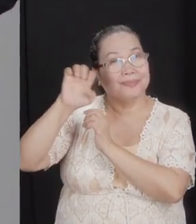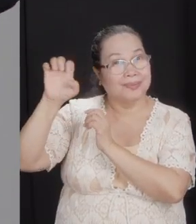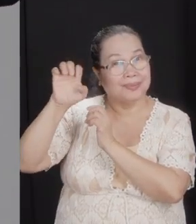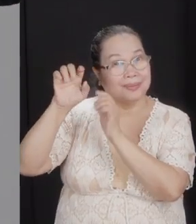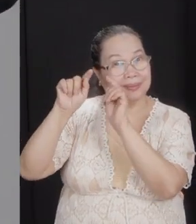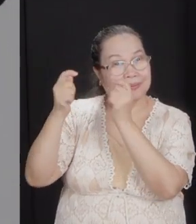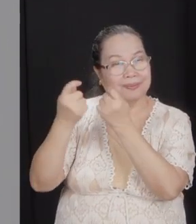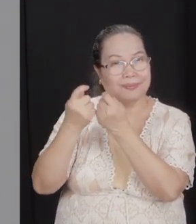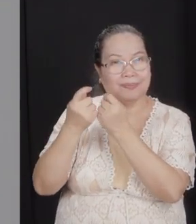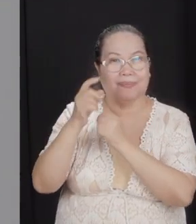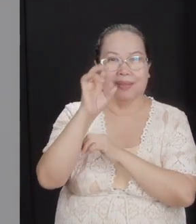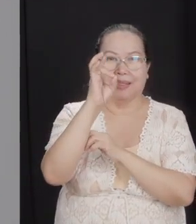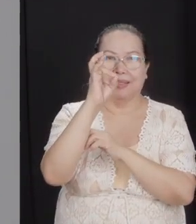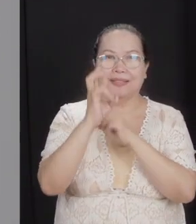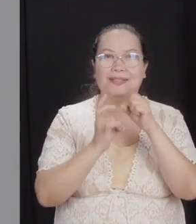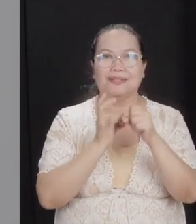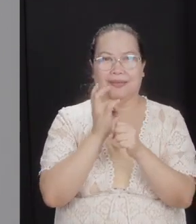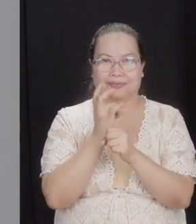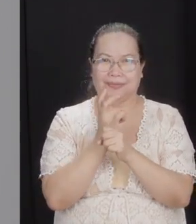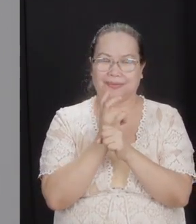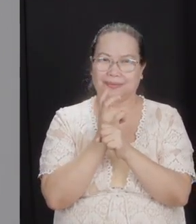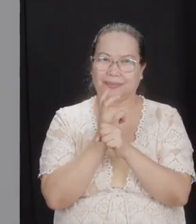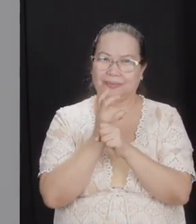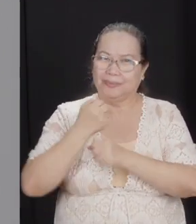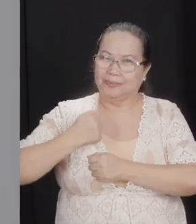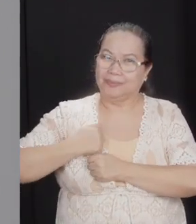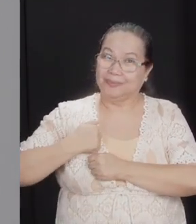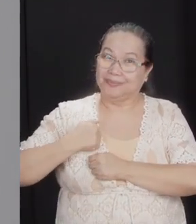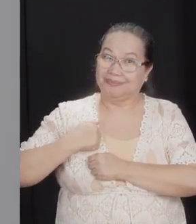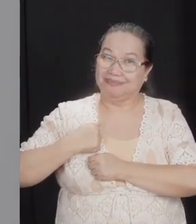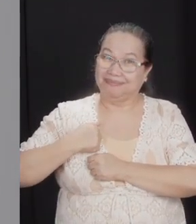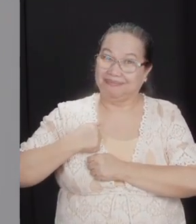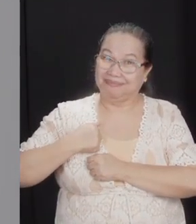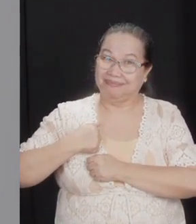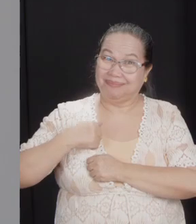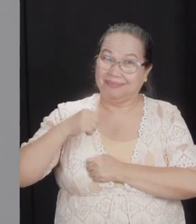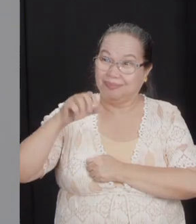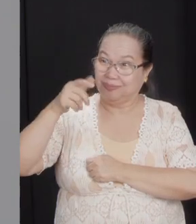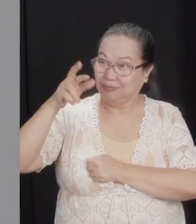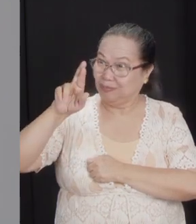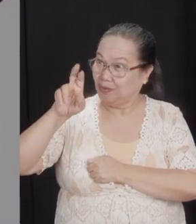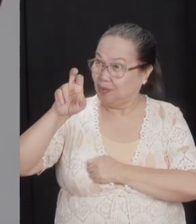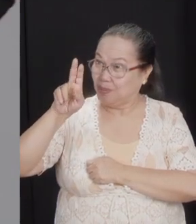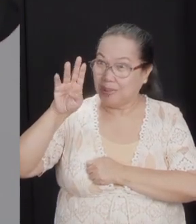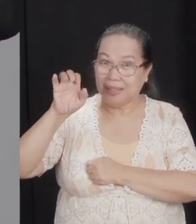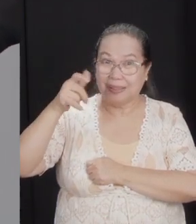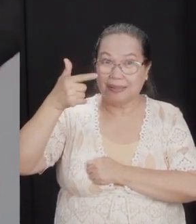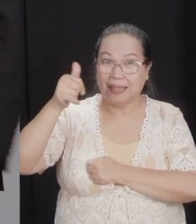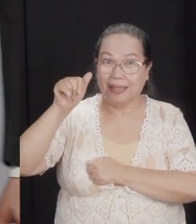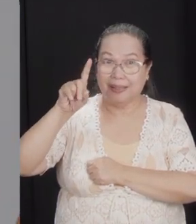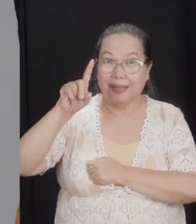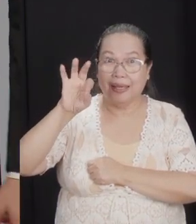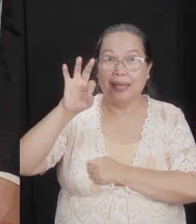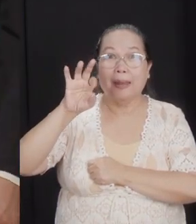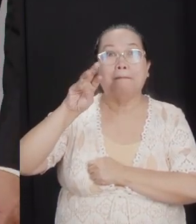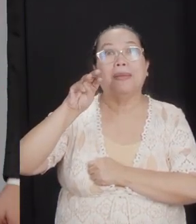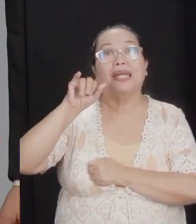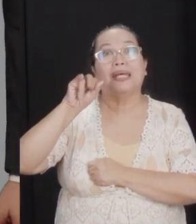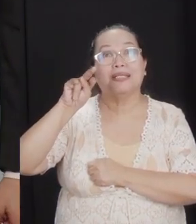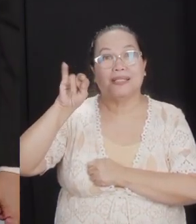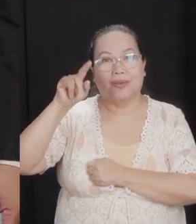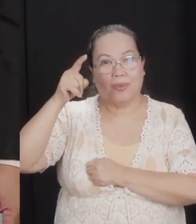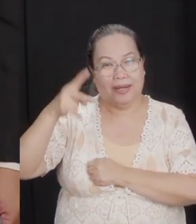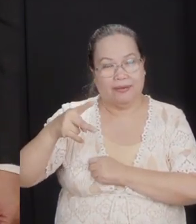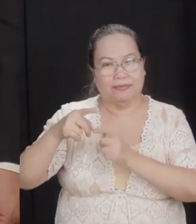For over seven years, the elite warriors of Reuben, God, and Manasseh did not see their families. I don't know about